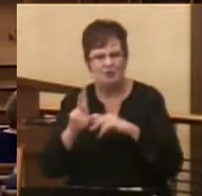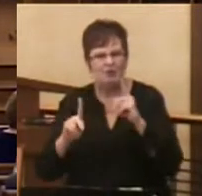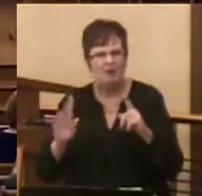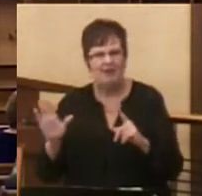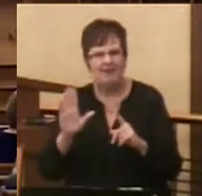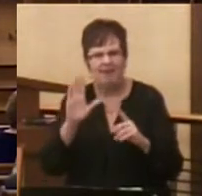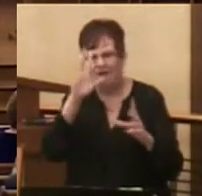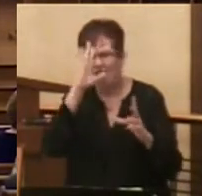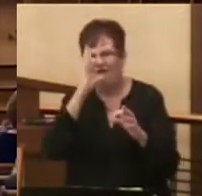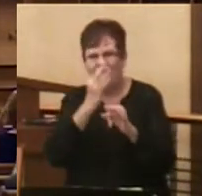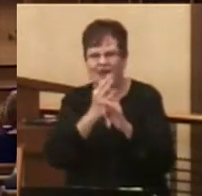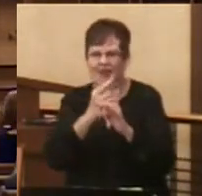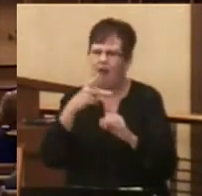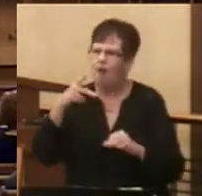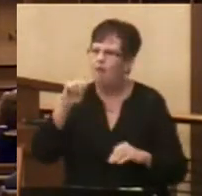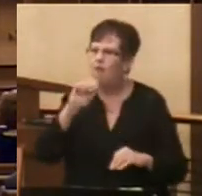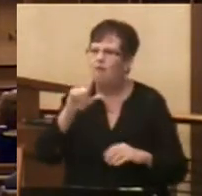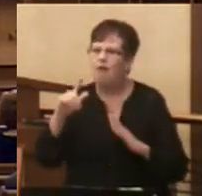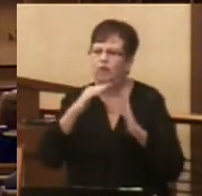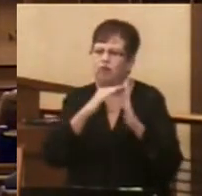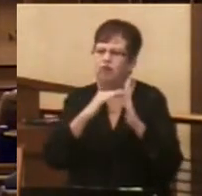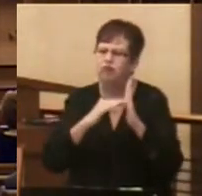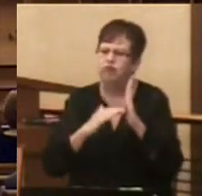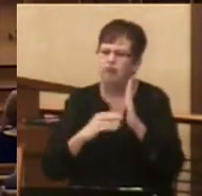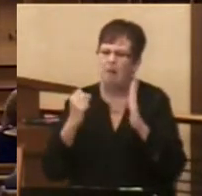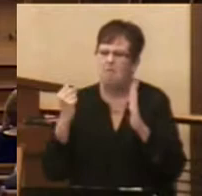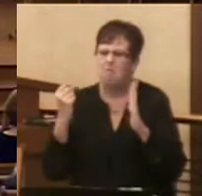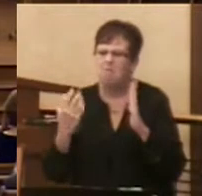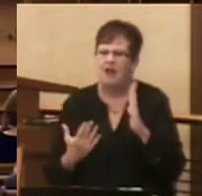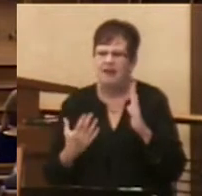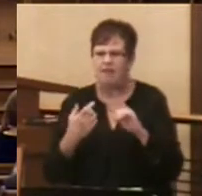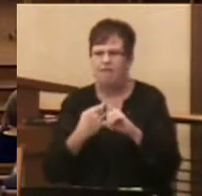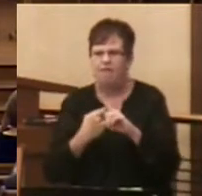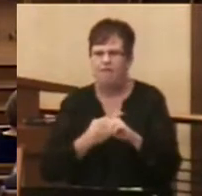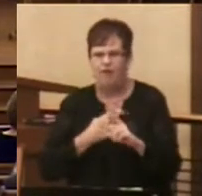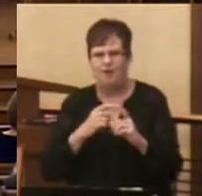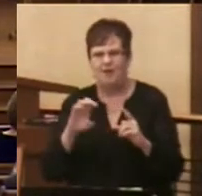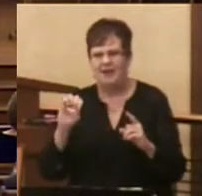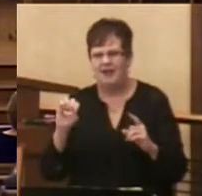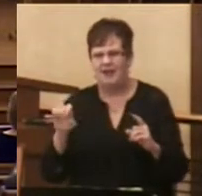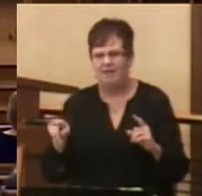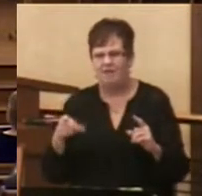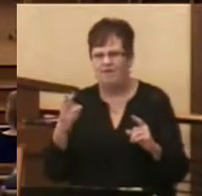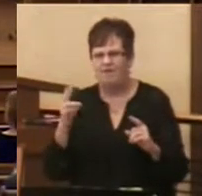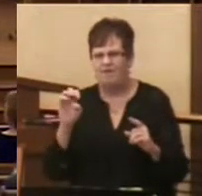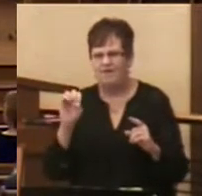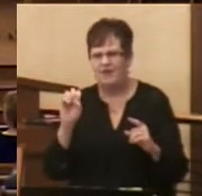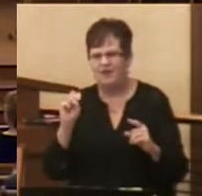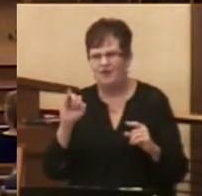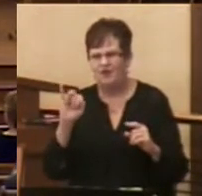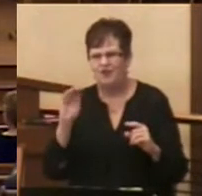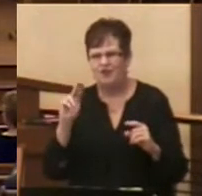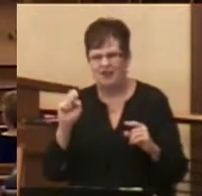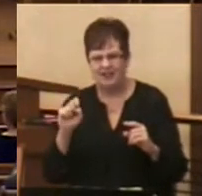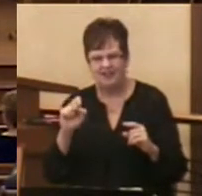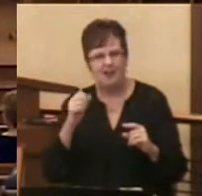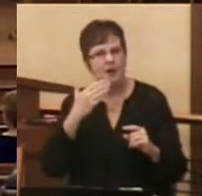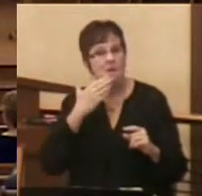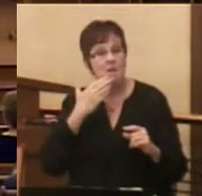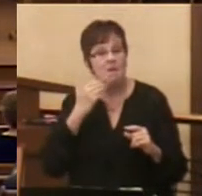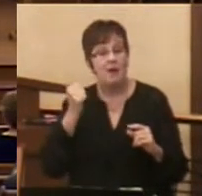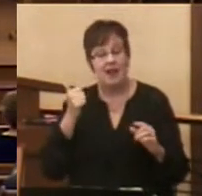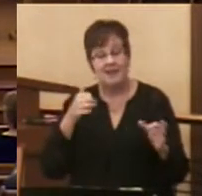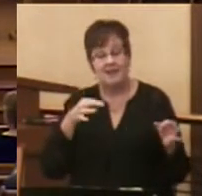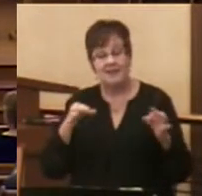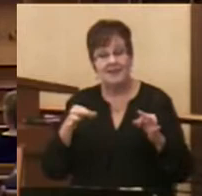Paul lists many of them in our reading today from Ephesians. The best illustration of that